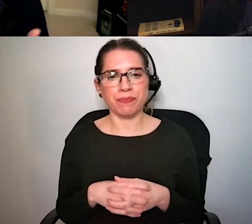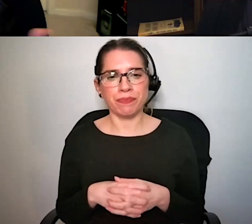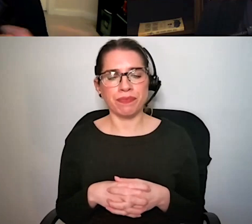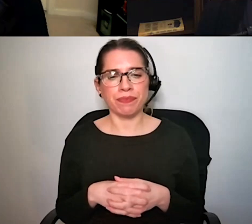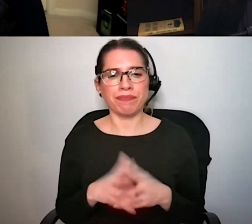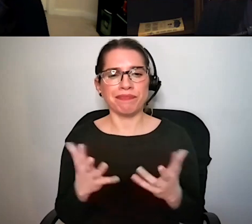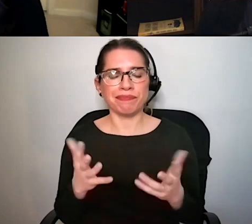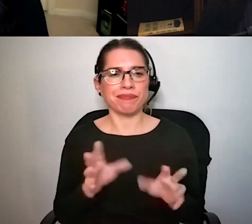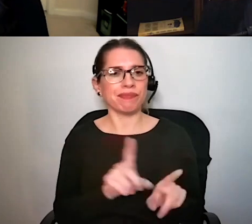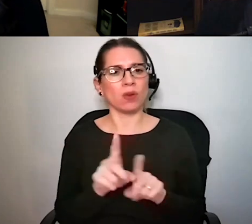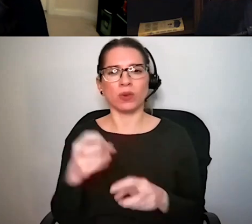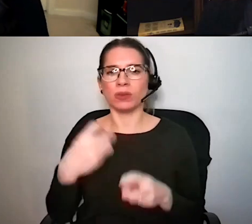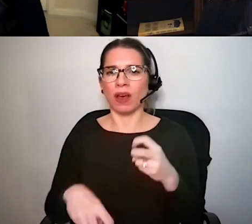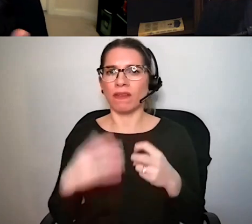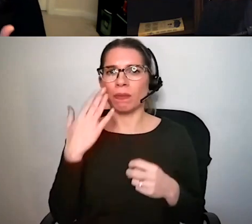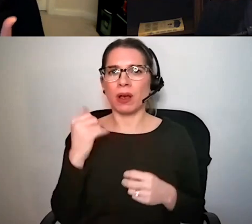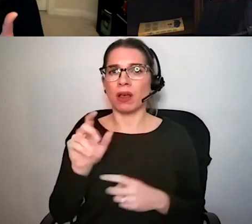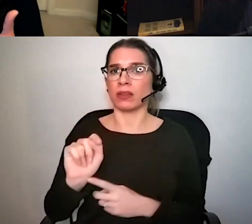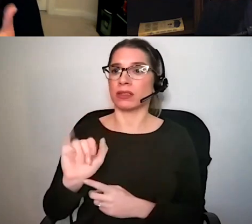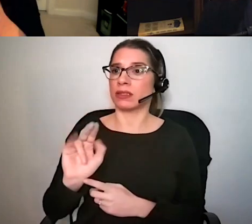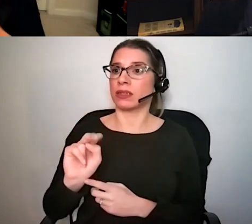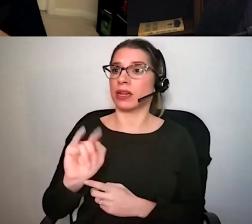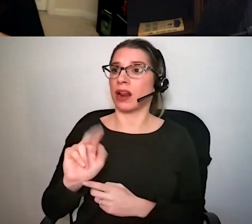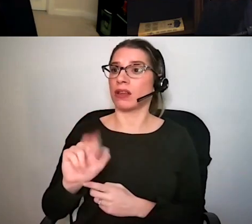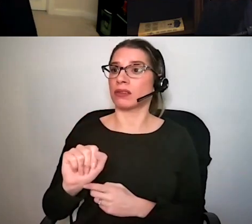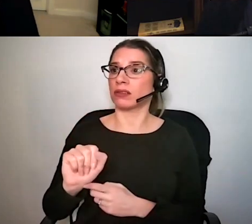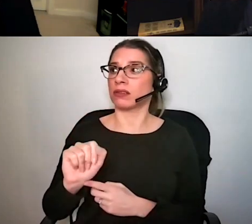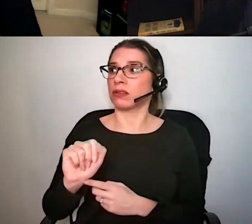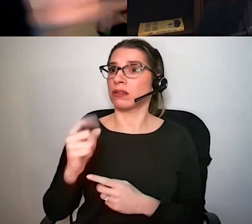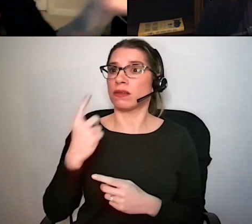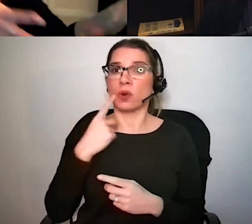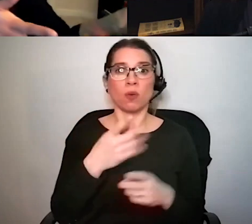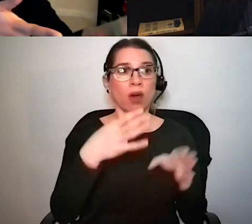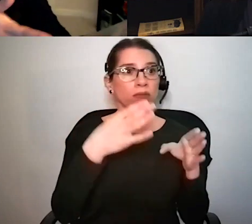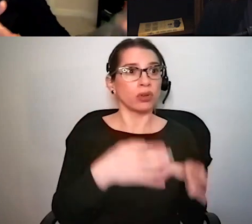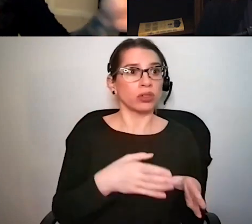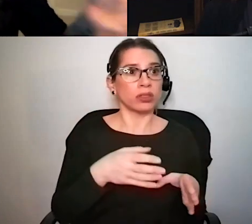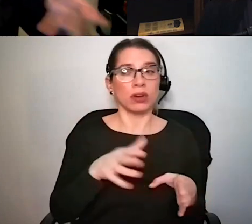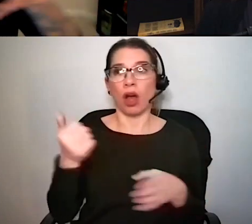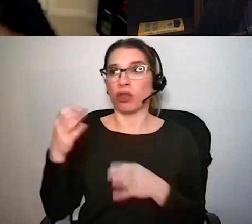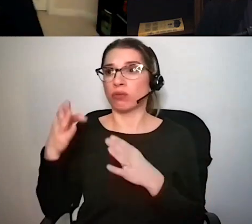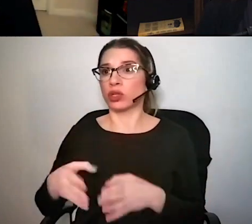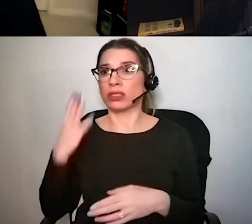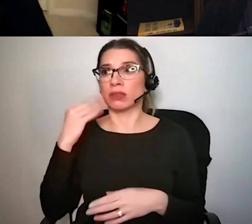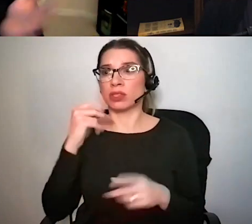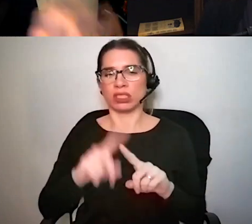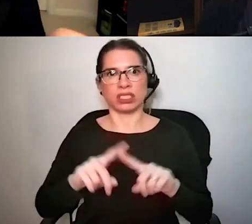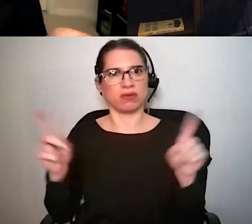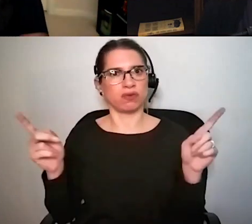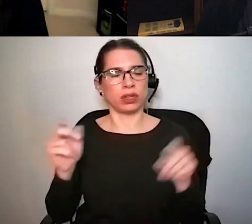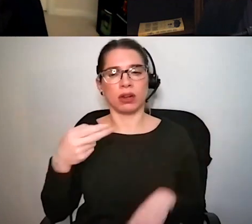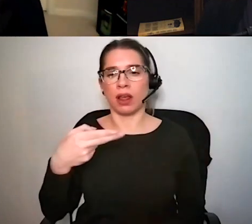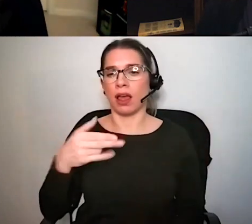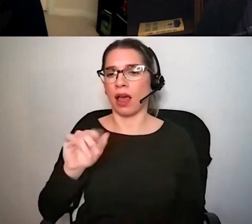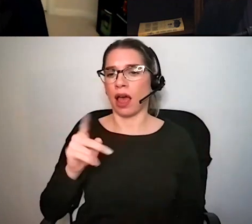one thing that is tinnitus what is tinnitus one person's tinnitus is not another person's tinnitus and one person's hyperacusis is not